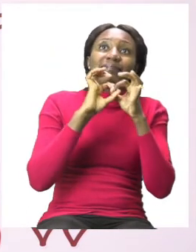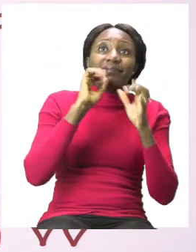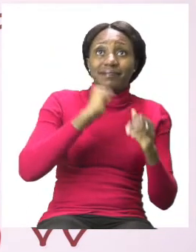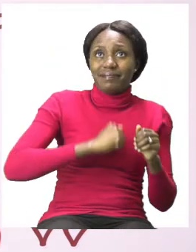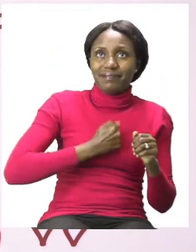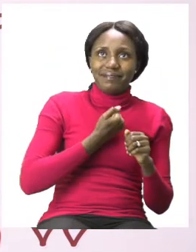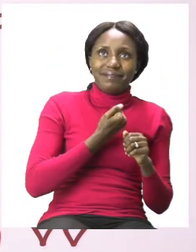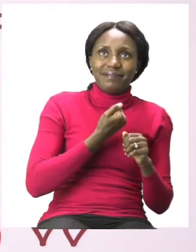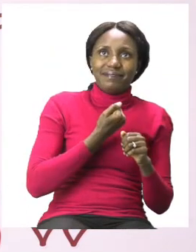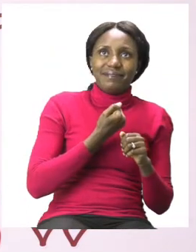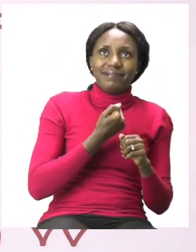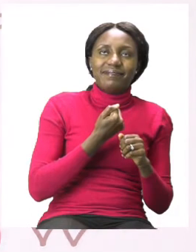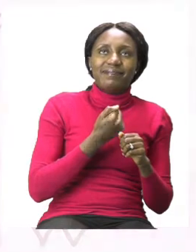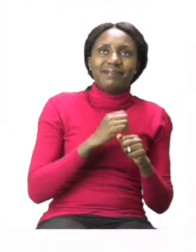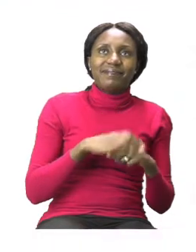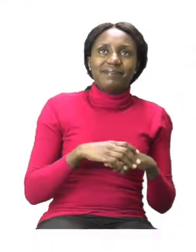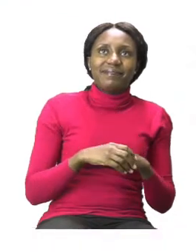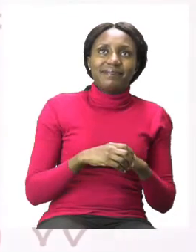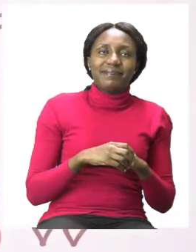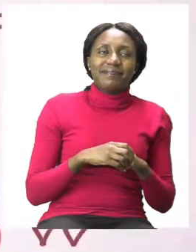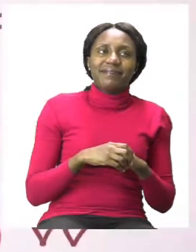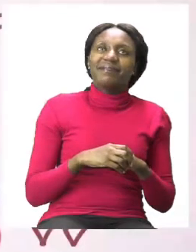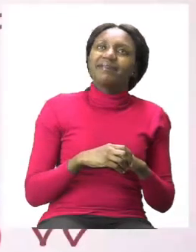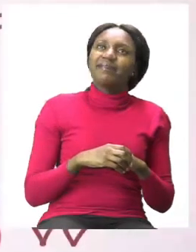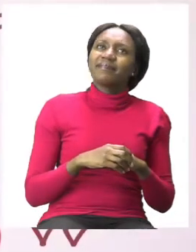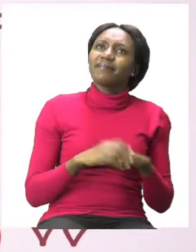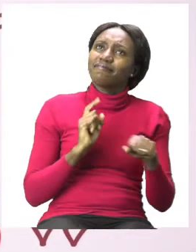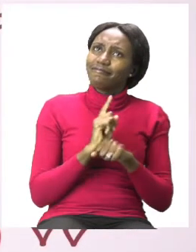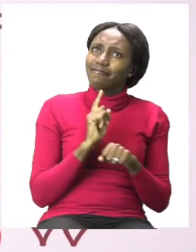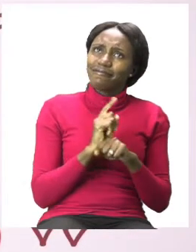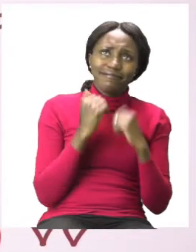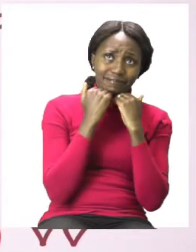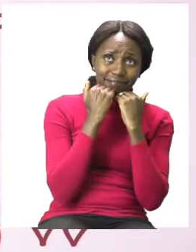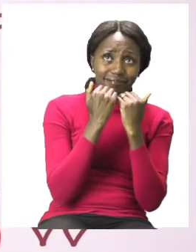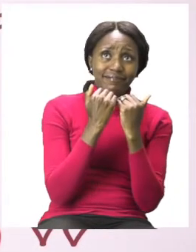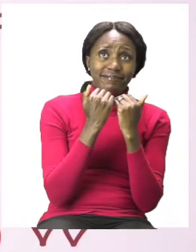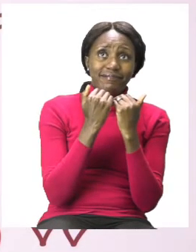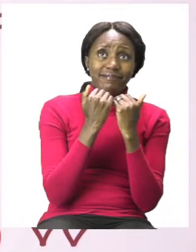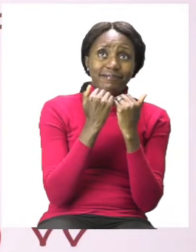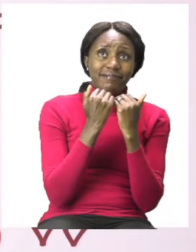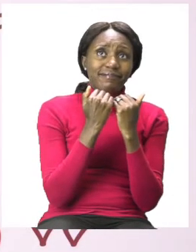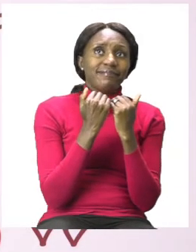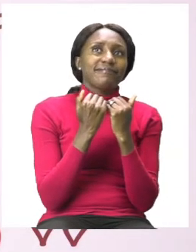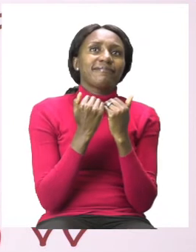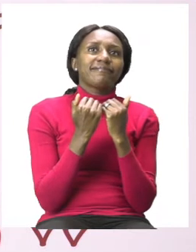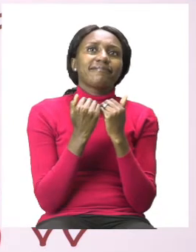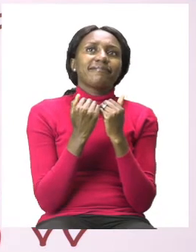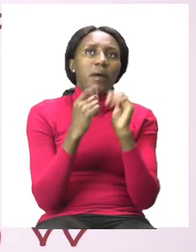home. And before we get into any lessons boys and girls, we need to